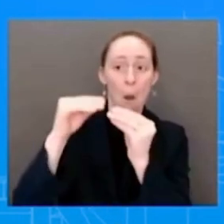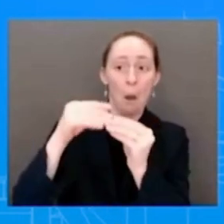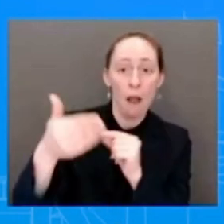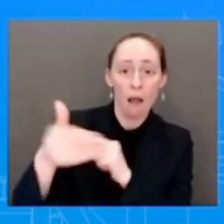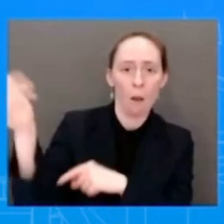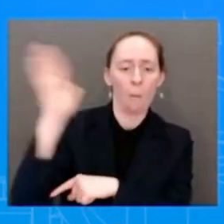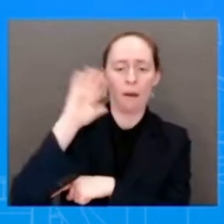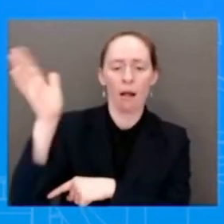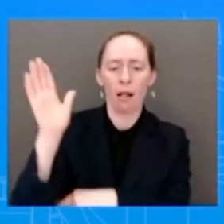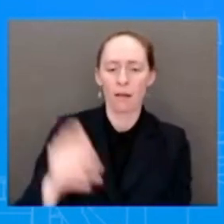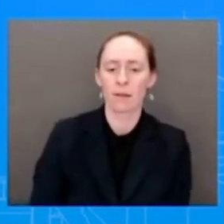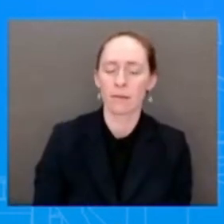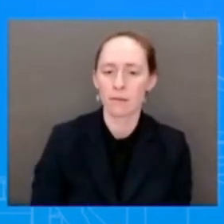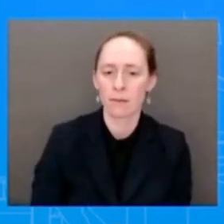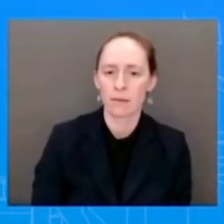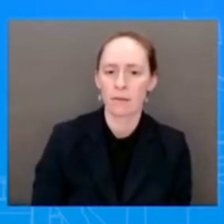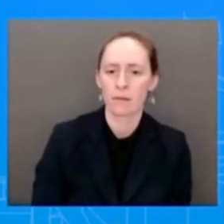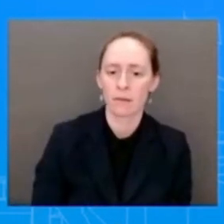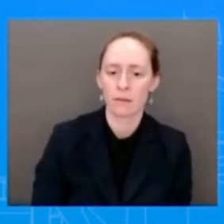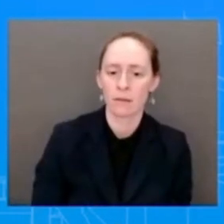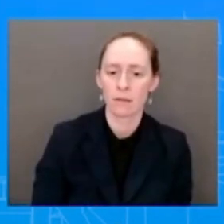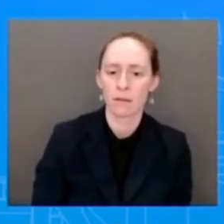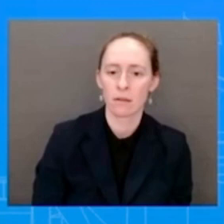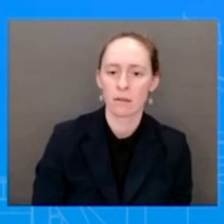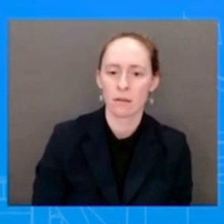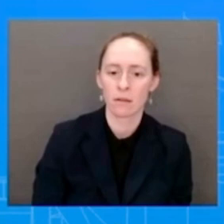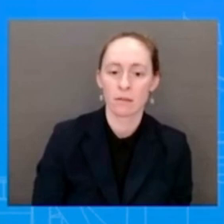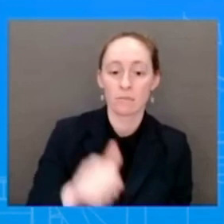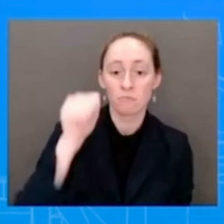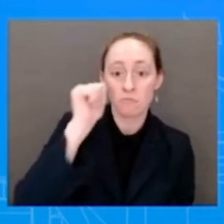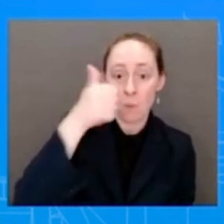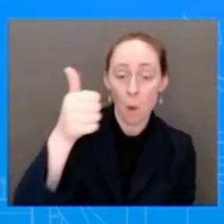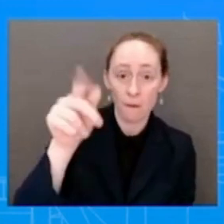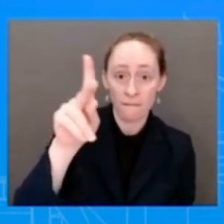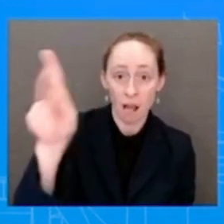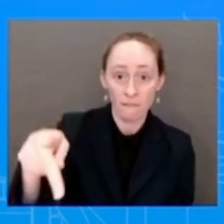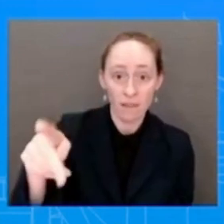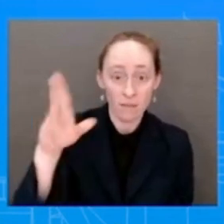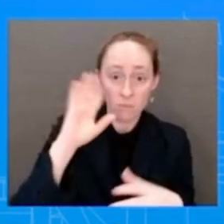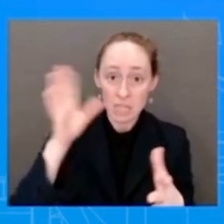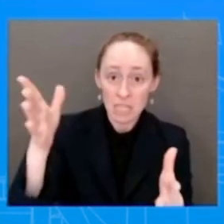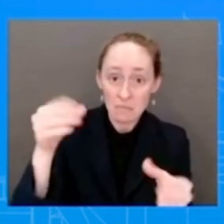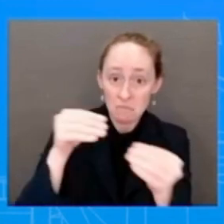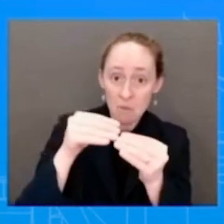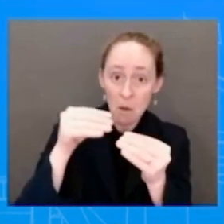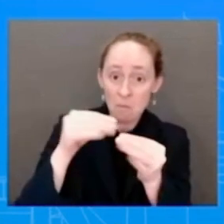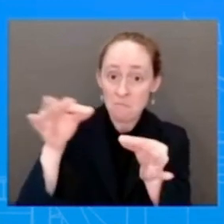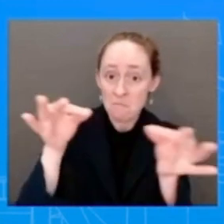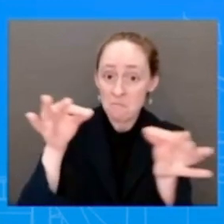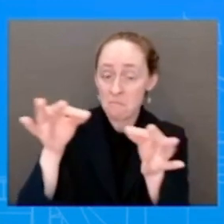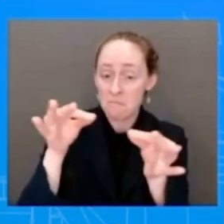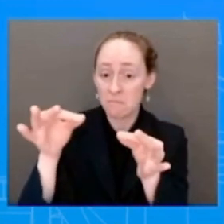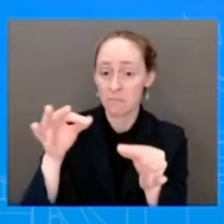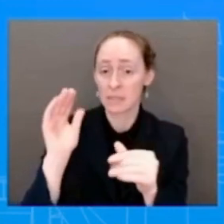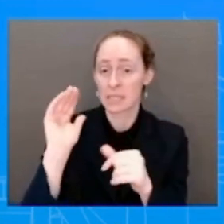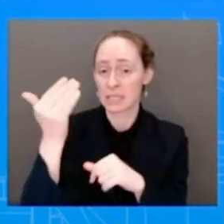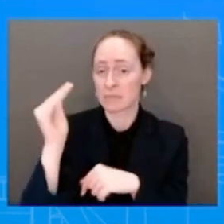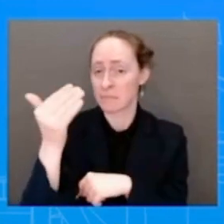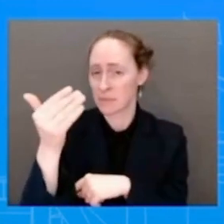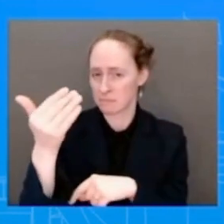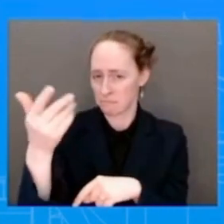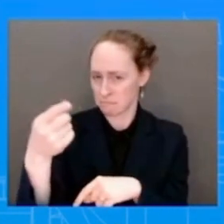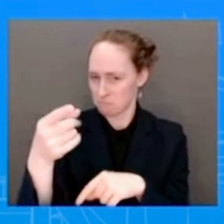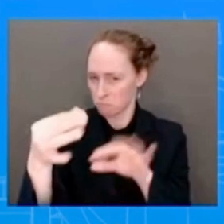tomorrow when he's in Philly? Since he's meeting in the DNC? Ms. So tomorrow, look, tomorrow is an important moment for the President to be in